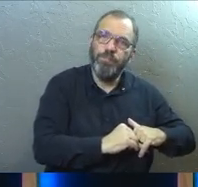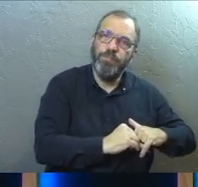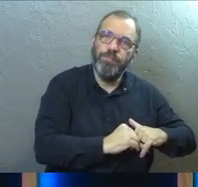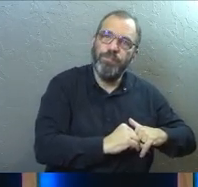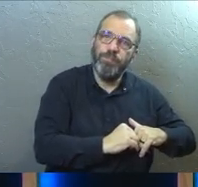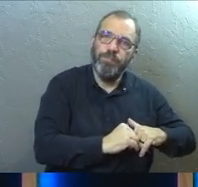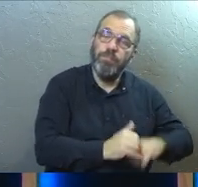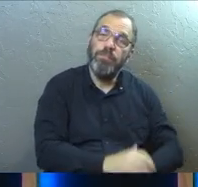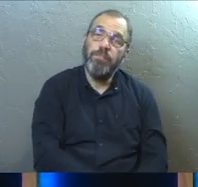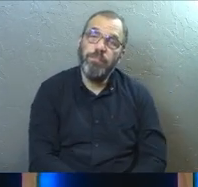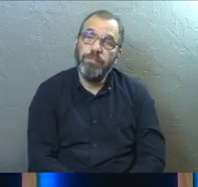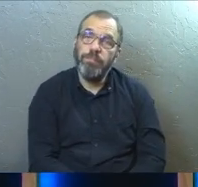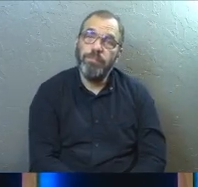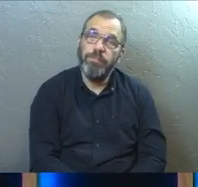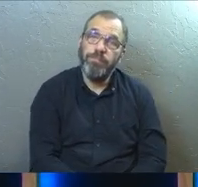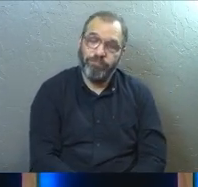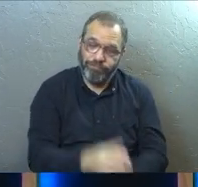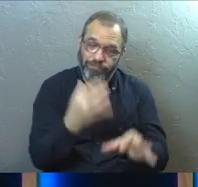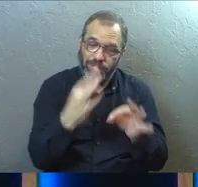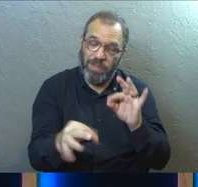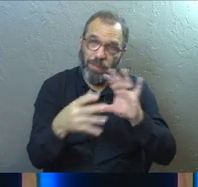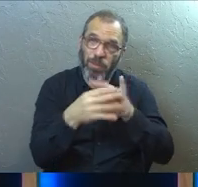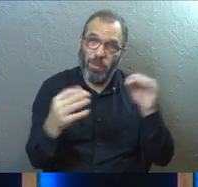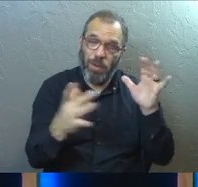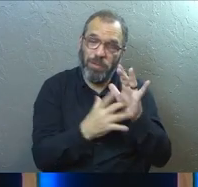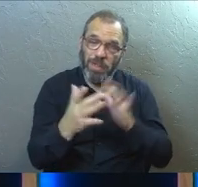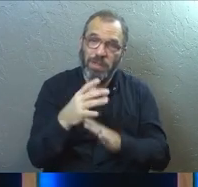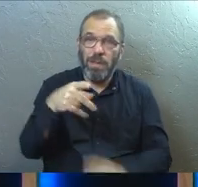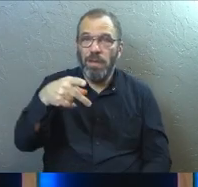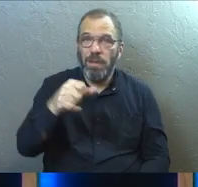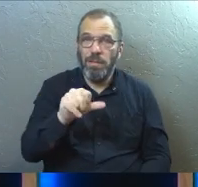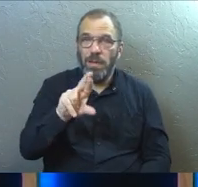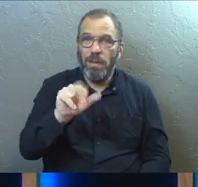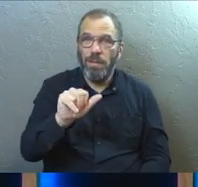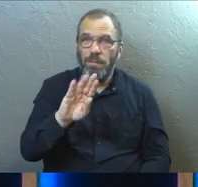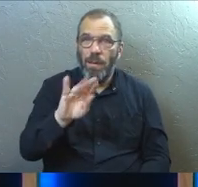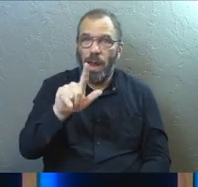ruins. It's a really simple parable from Jesus right there.